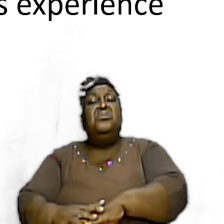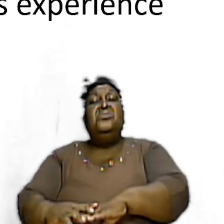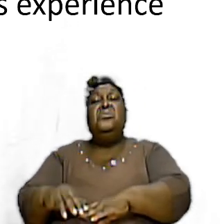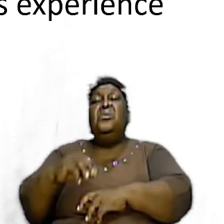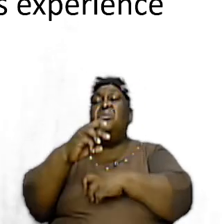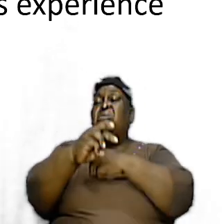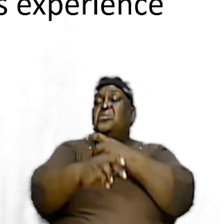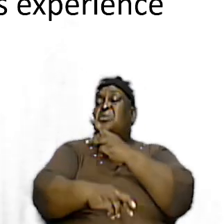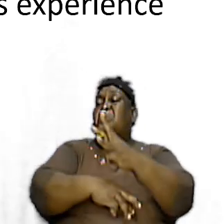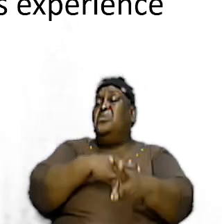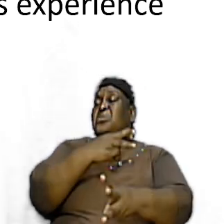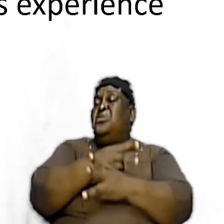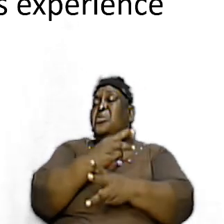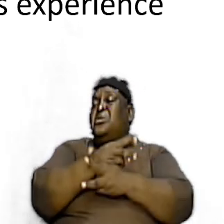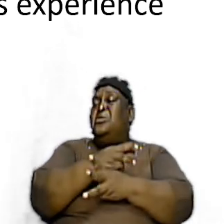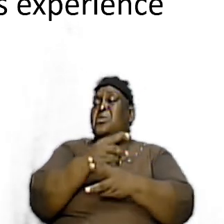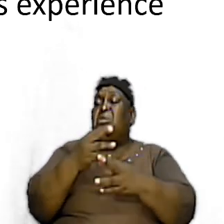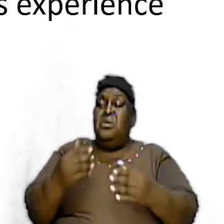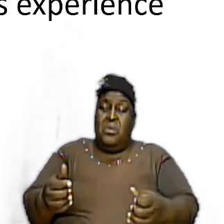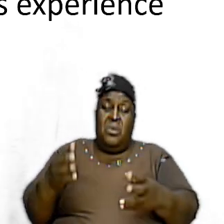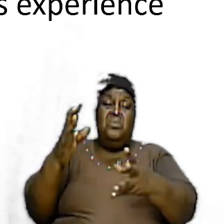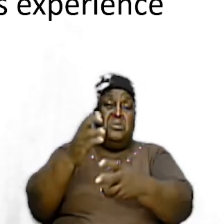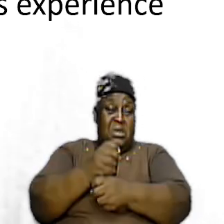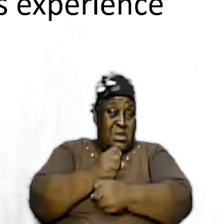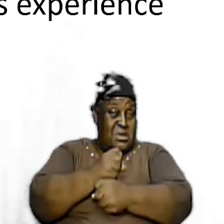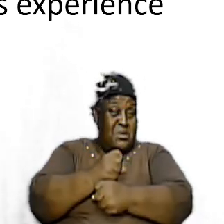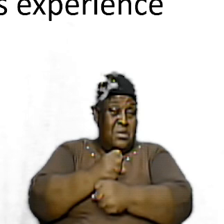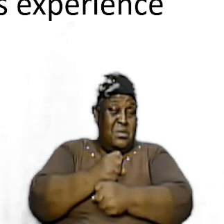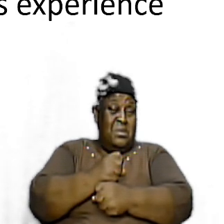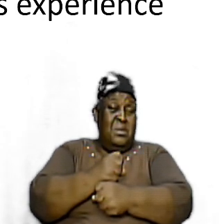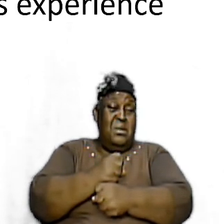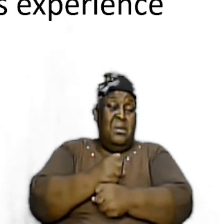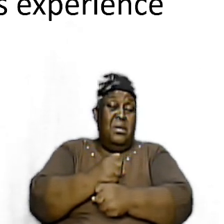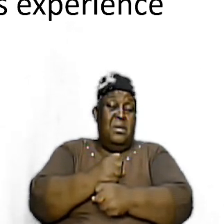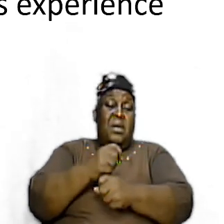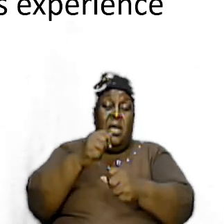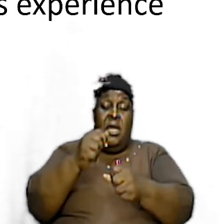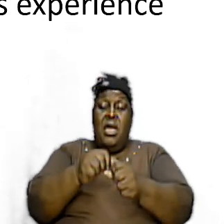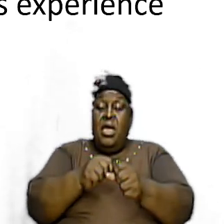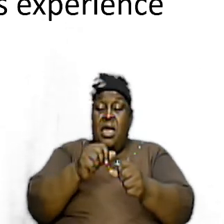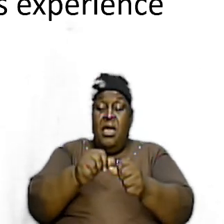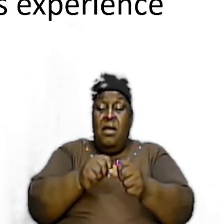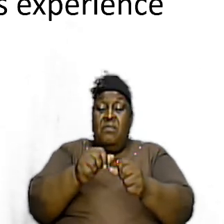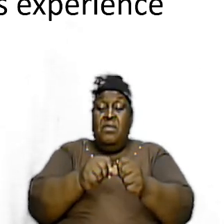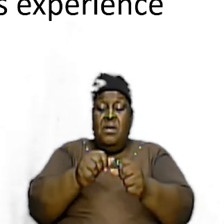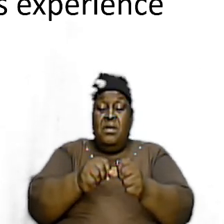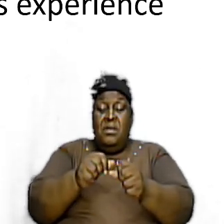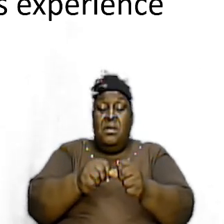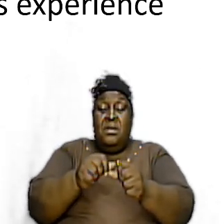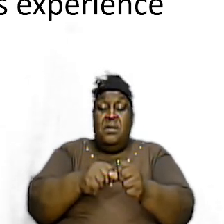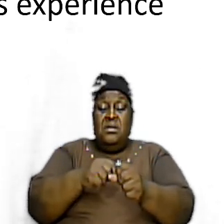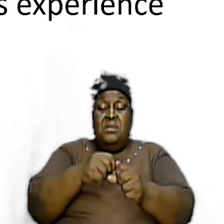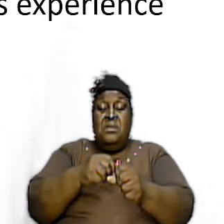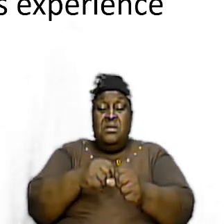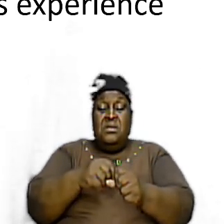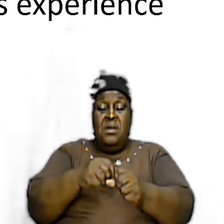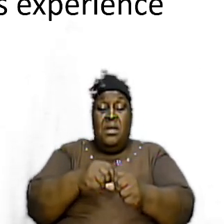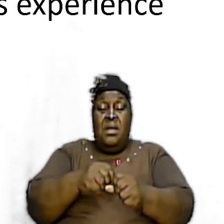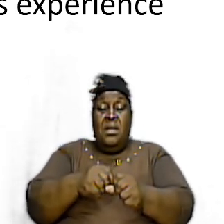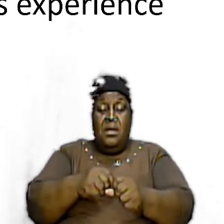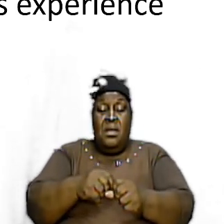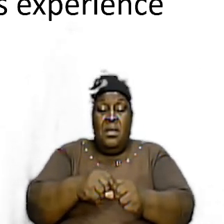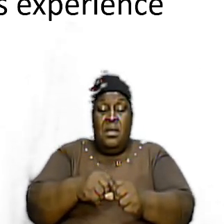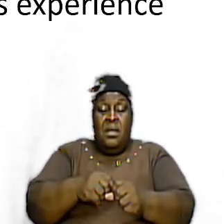and they have now taken up Almighty God but I want us to understand for every single child of God we